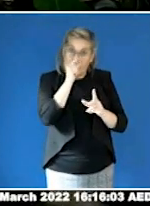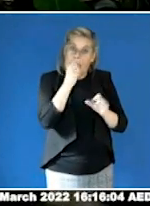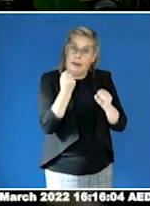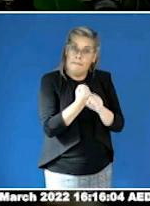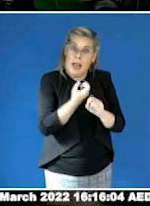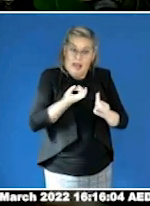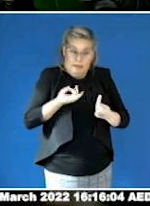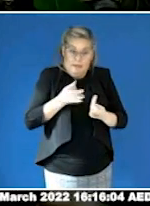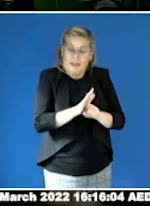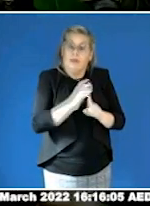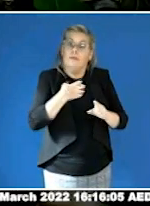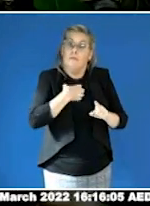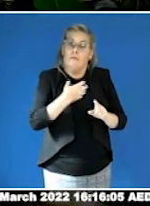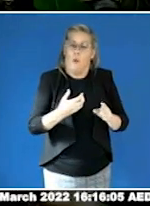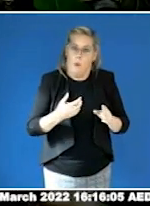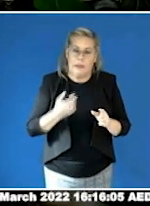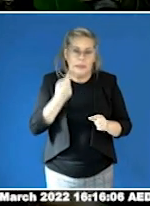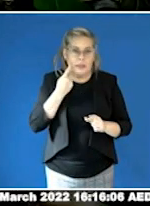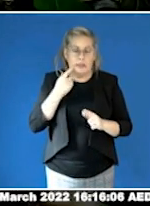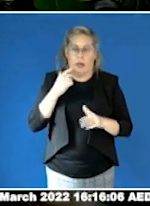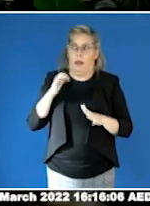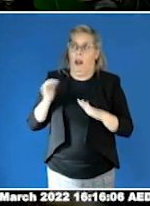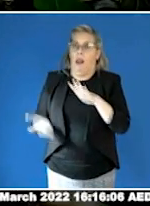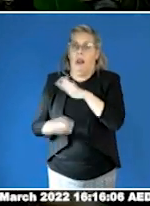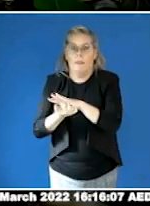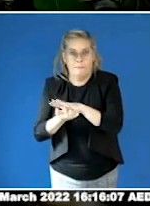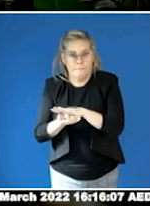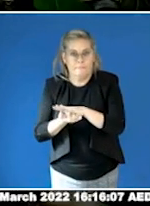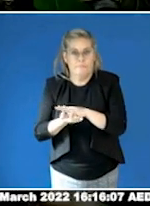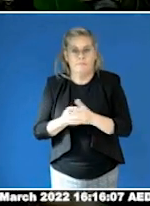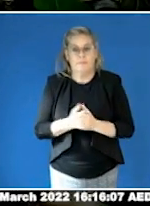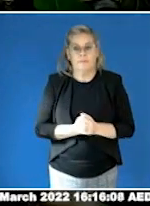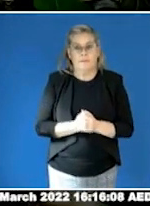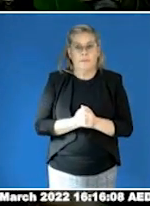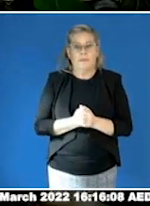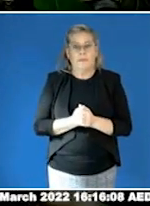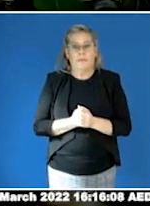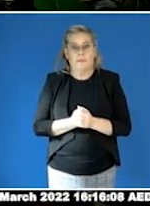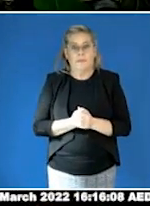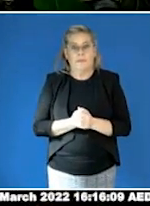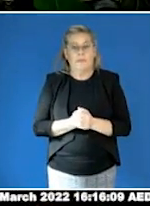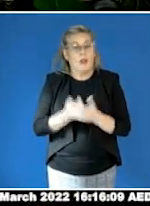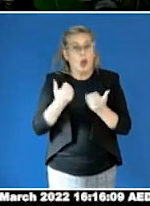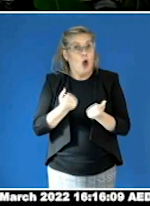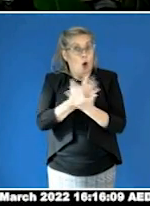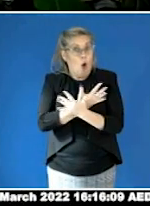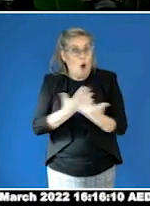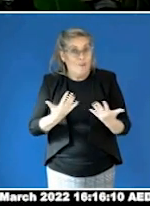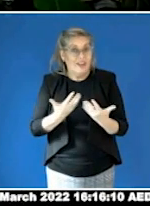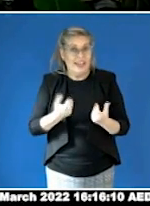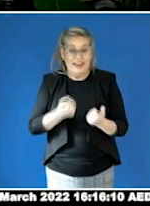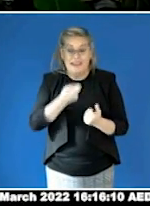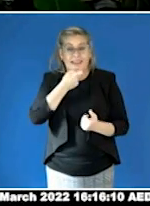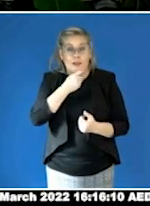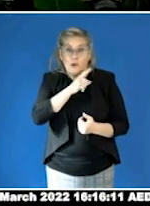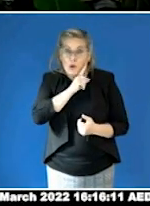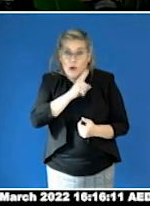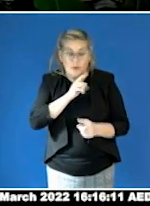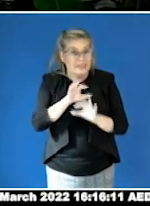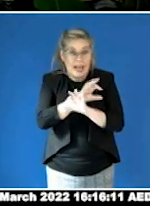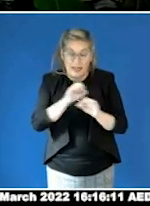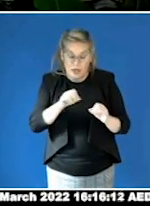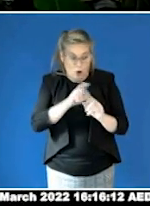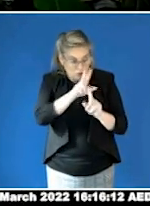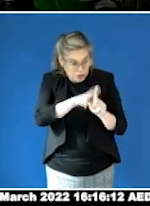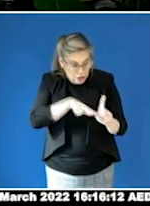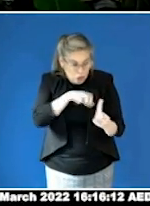preventative safety education is paramount and given we are often not identified as children, it is important to educate to our